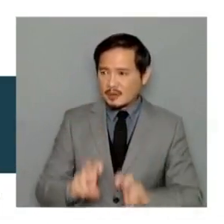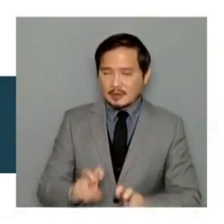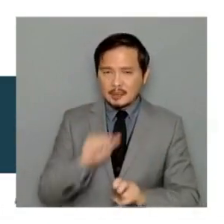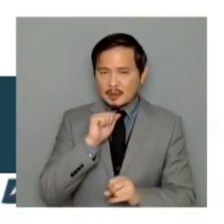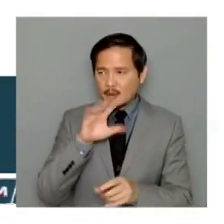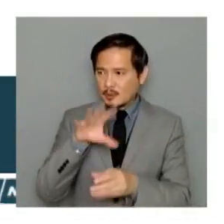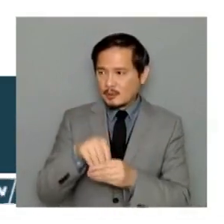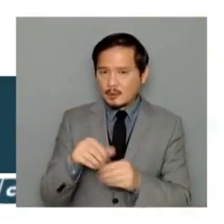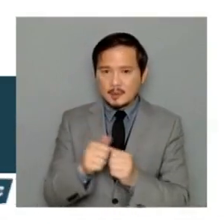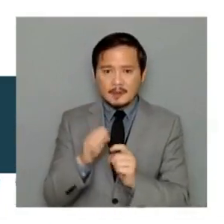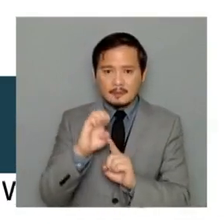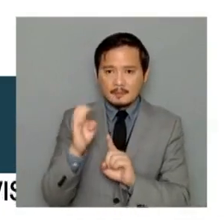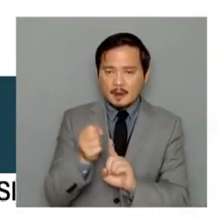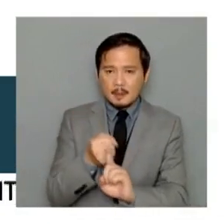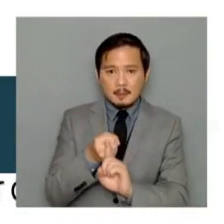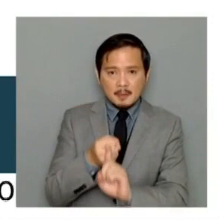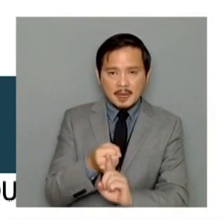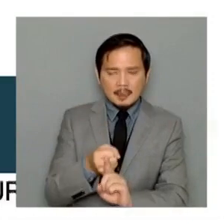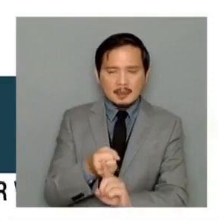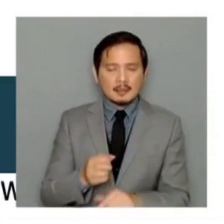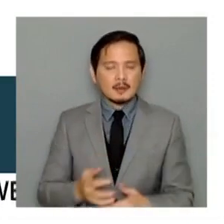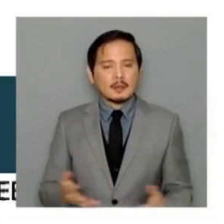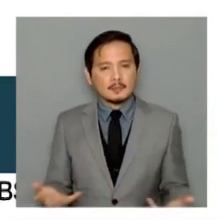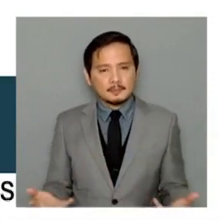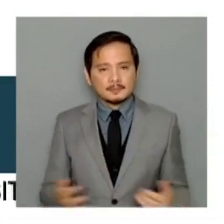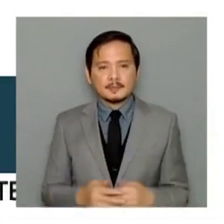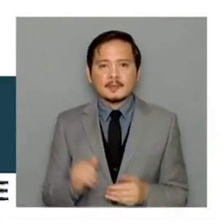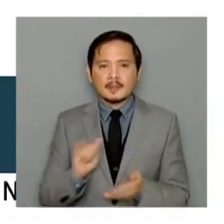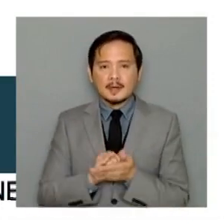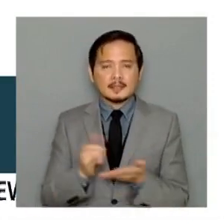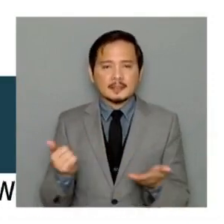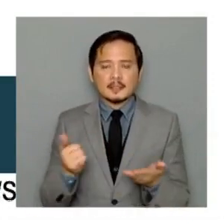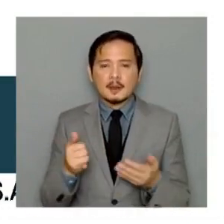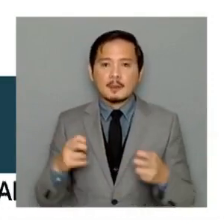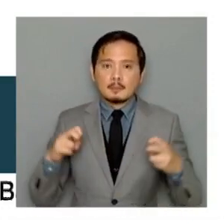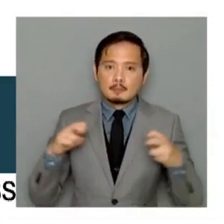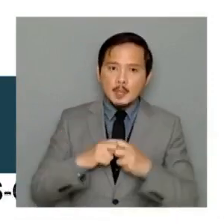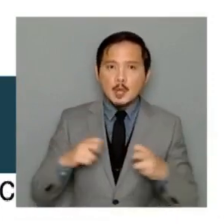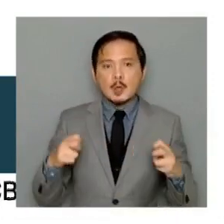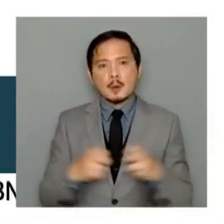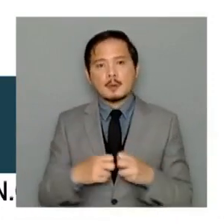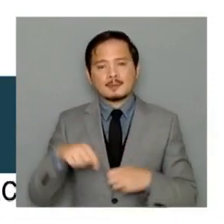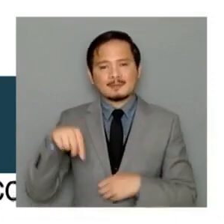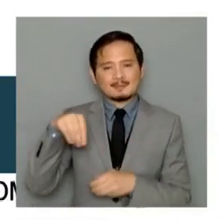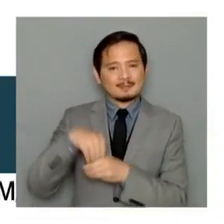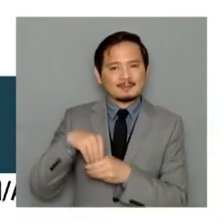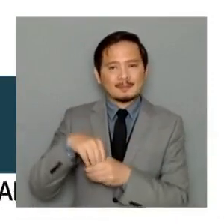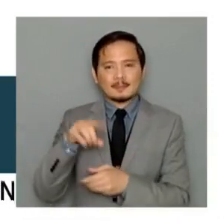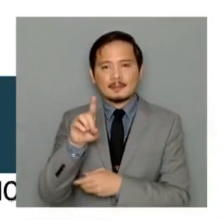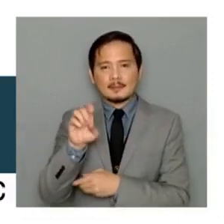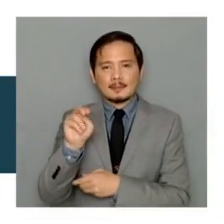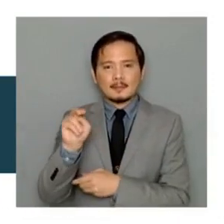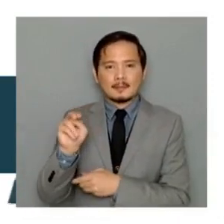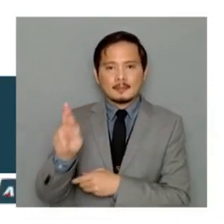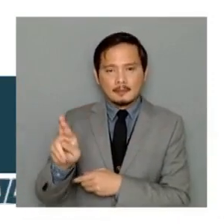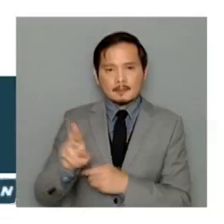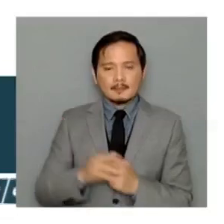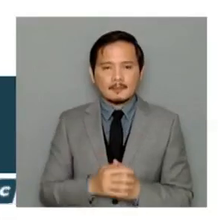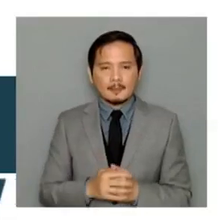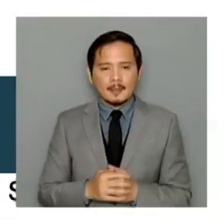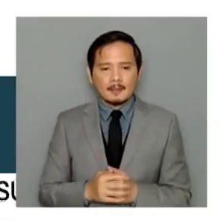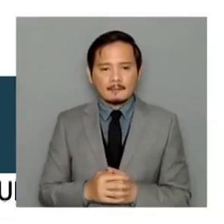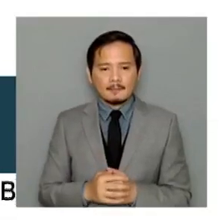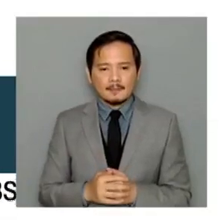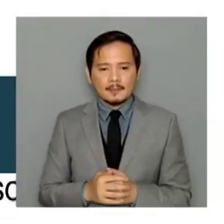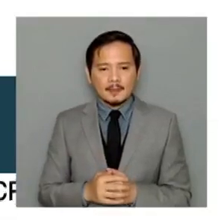the environmental impact studies. That's the main problem in the DNR right now. So if we will just, if they will